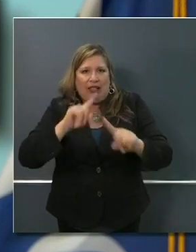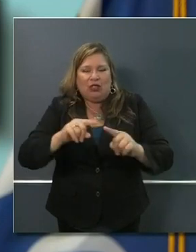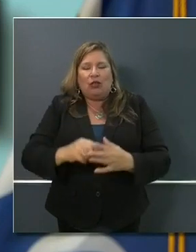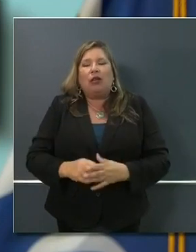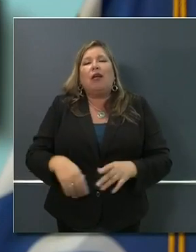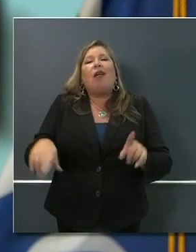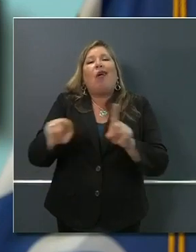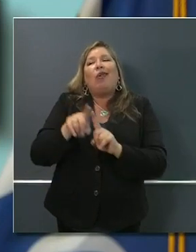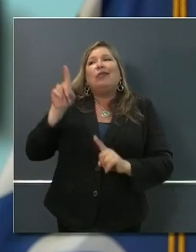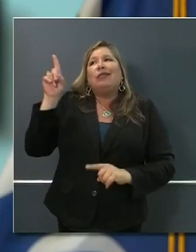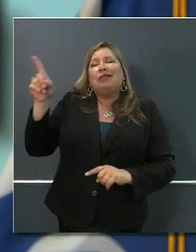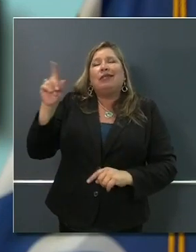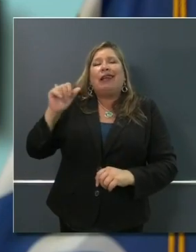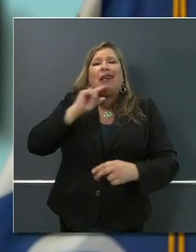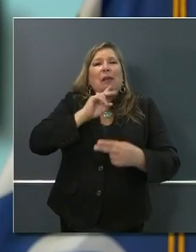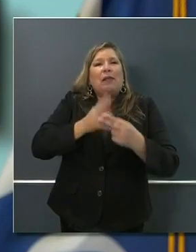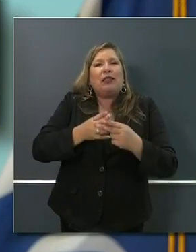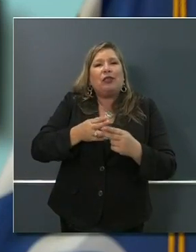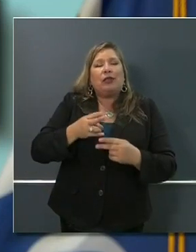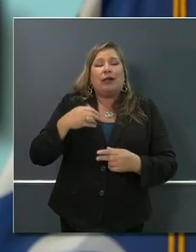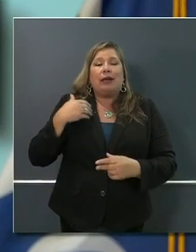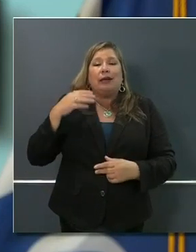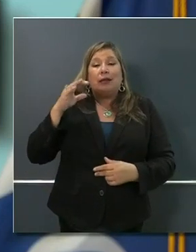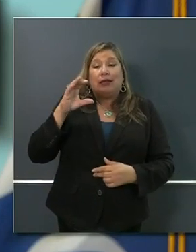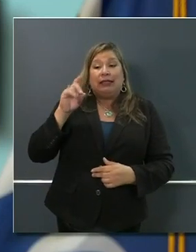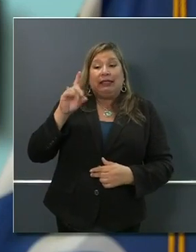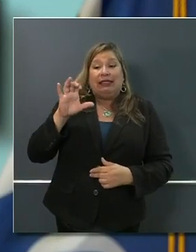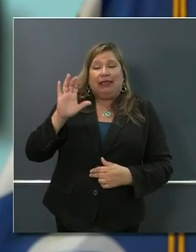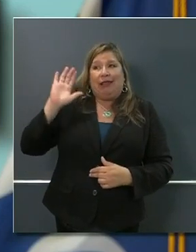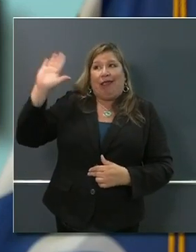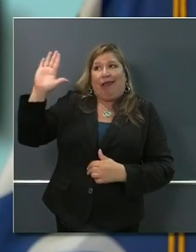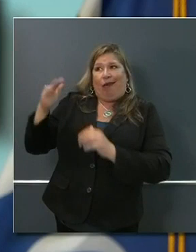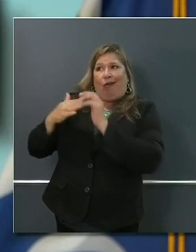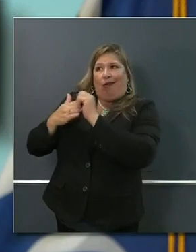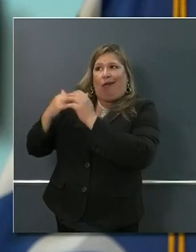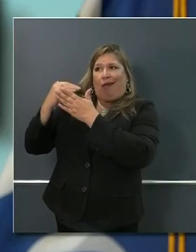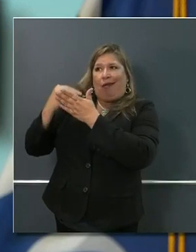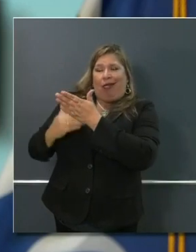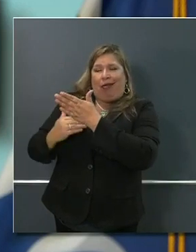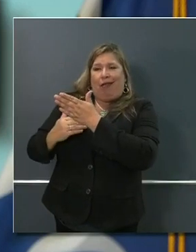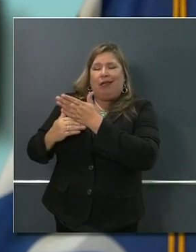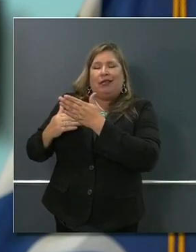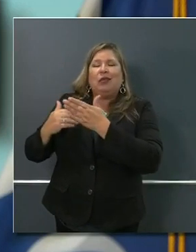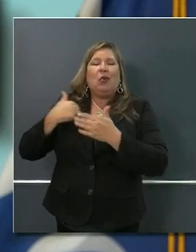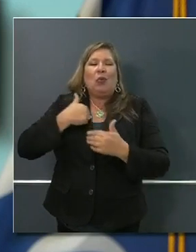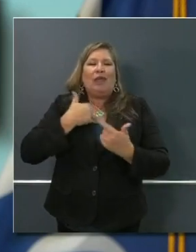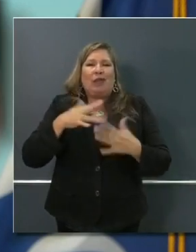that came after our efforts to lift those guidelines even before their announcement.